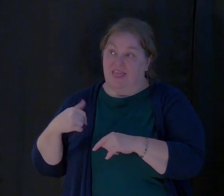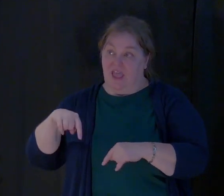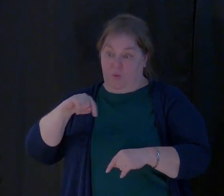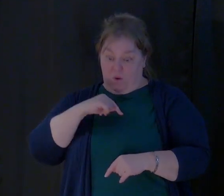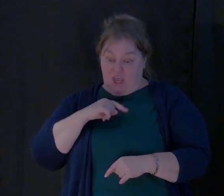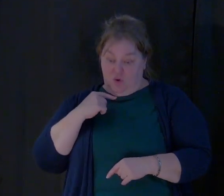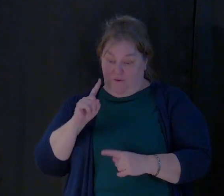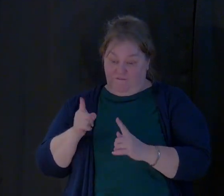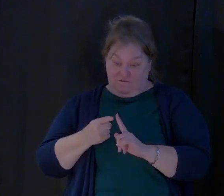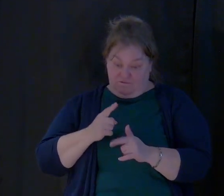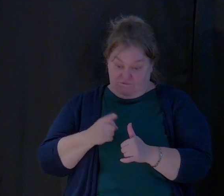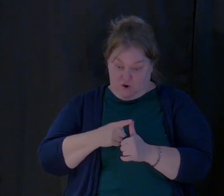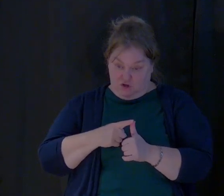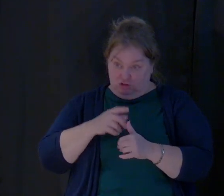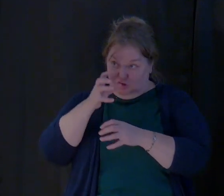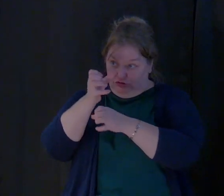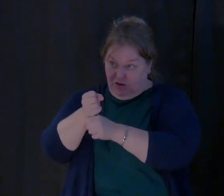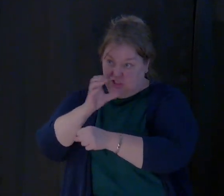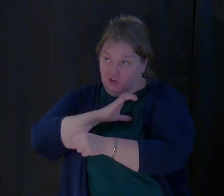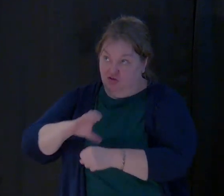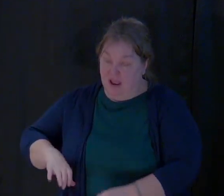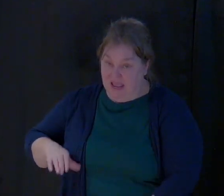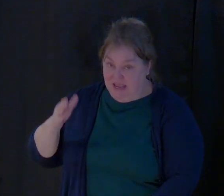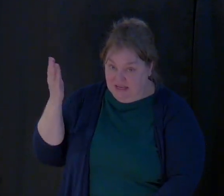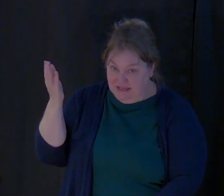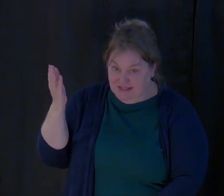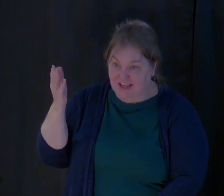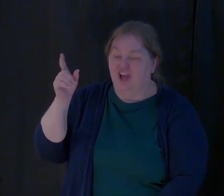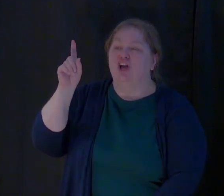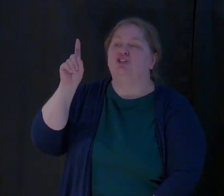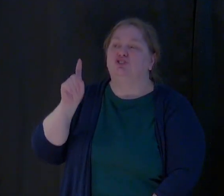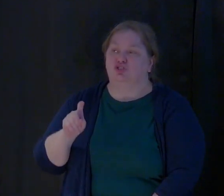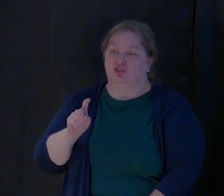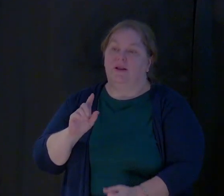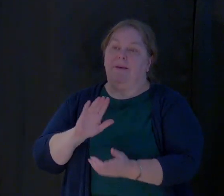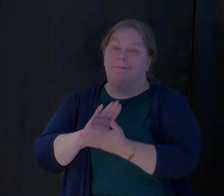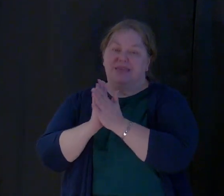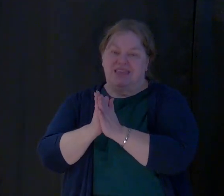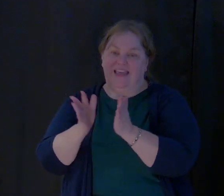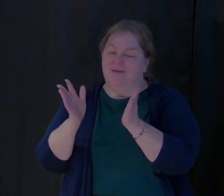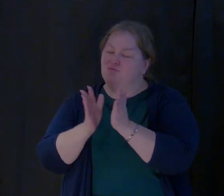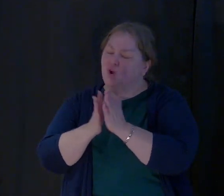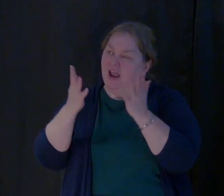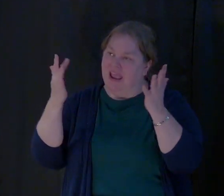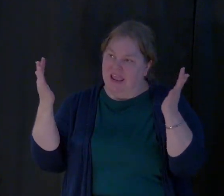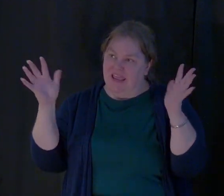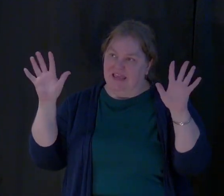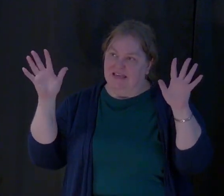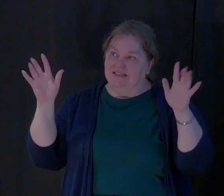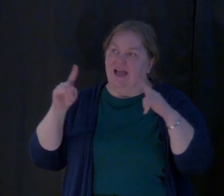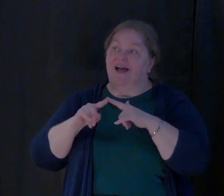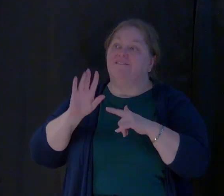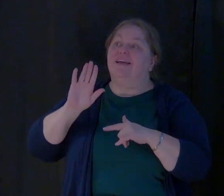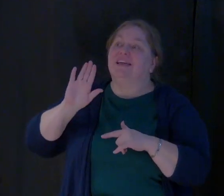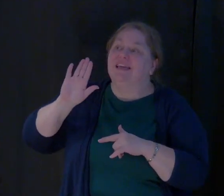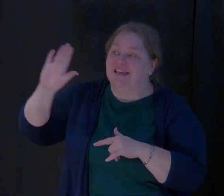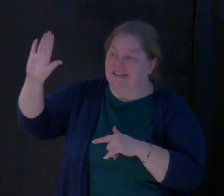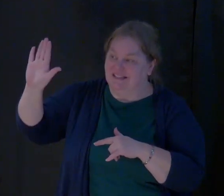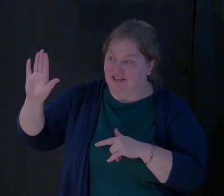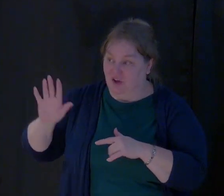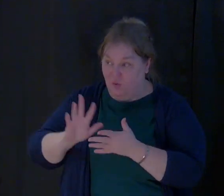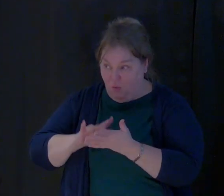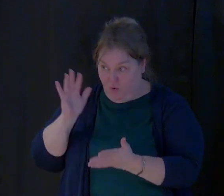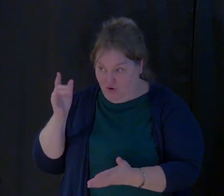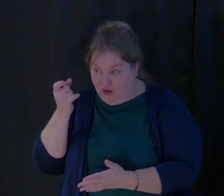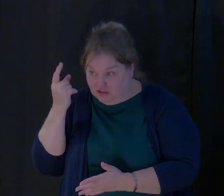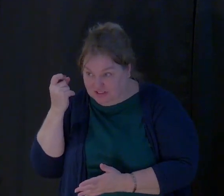trusted in Christ should be the praise of his glory. You catch that?